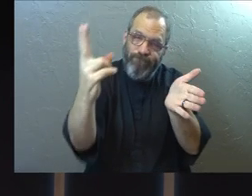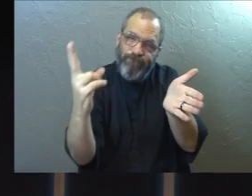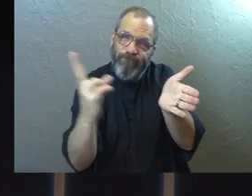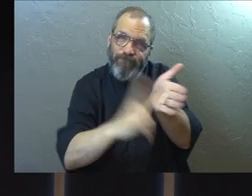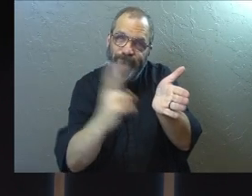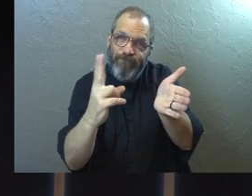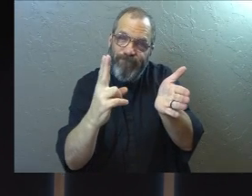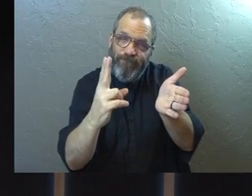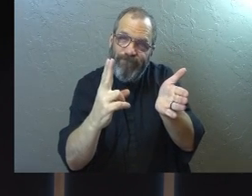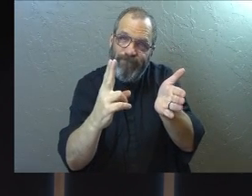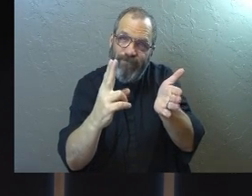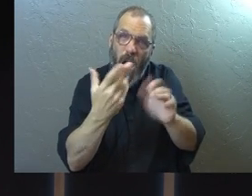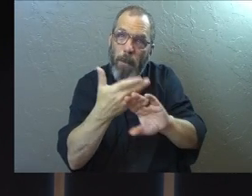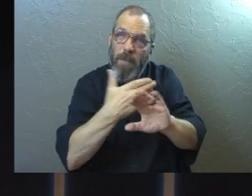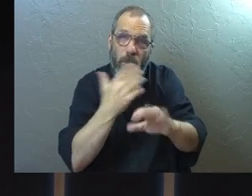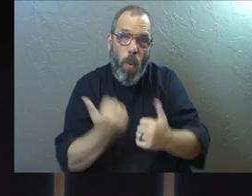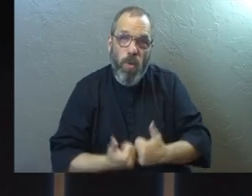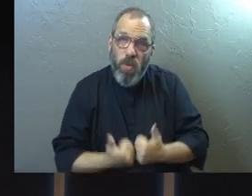Yeah?